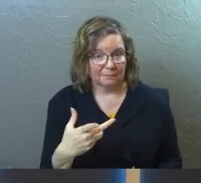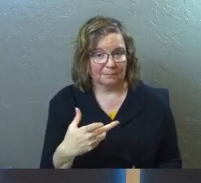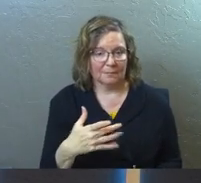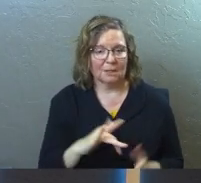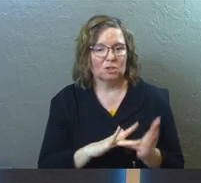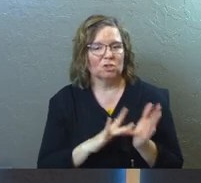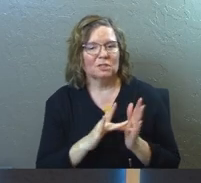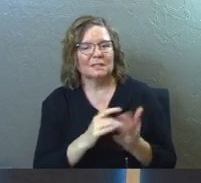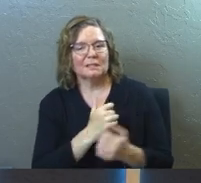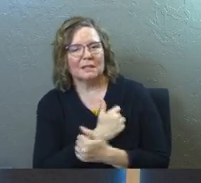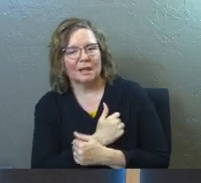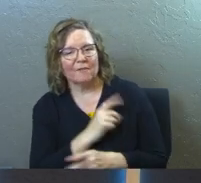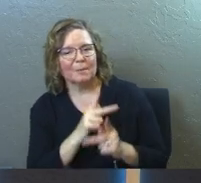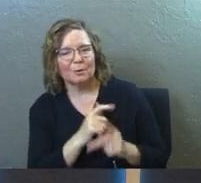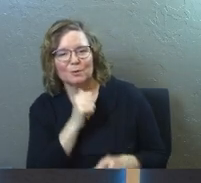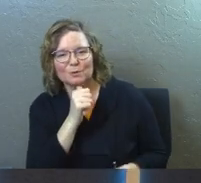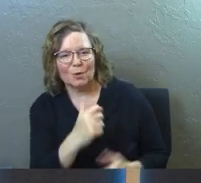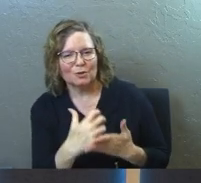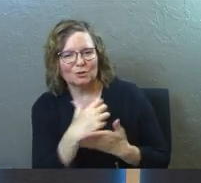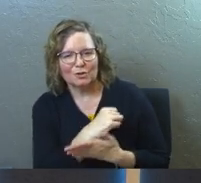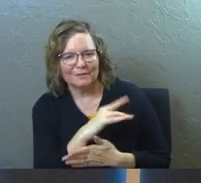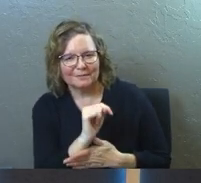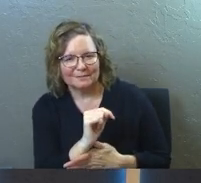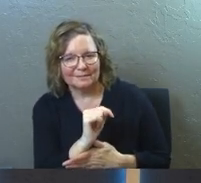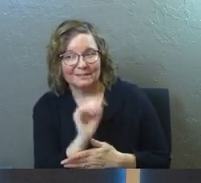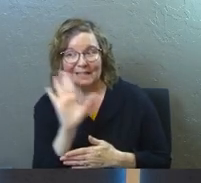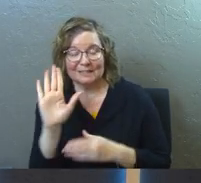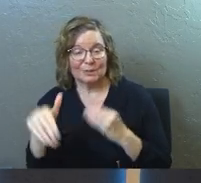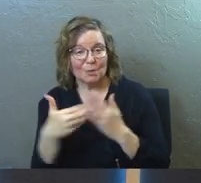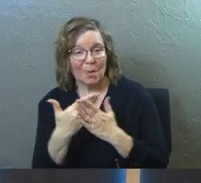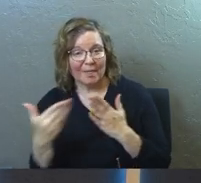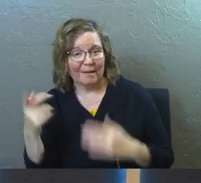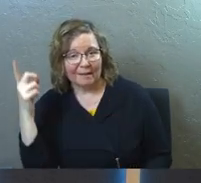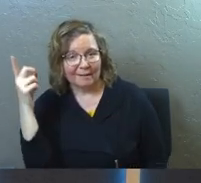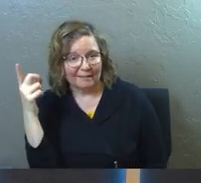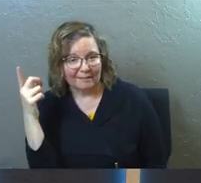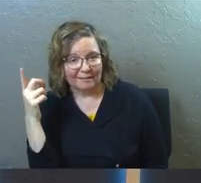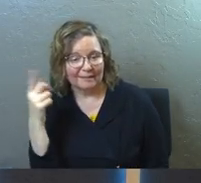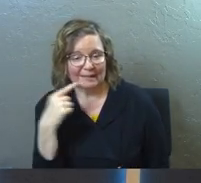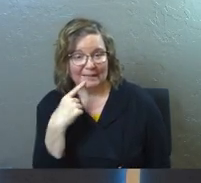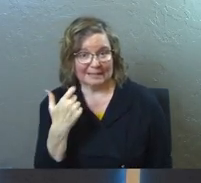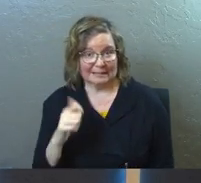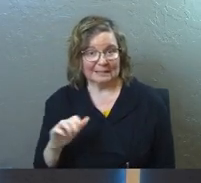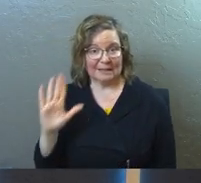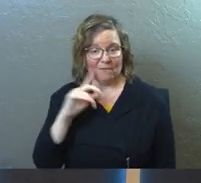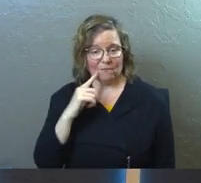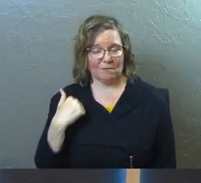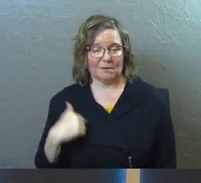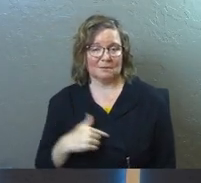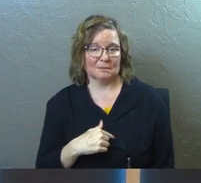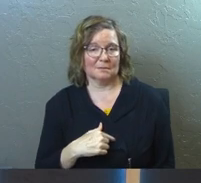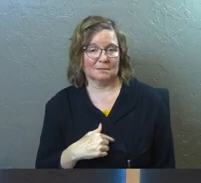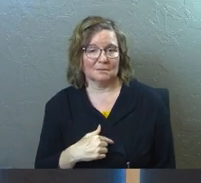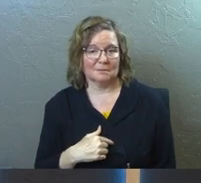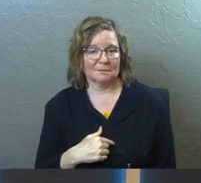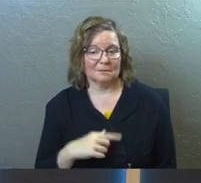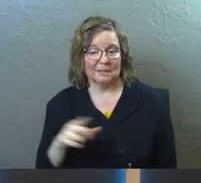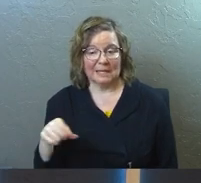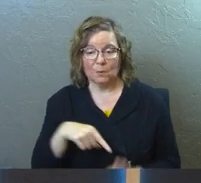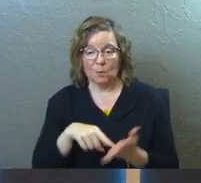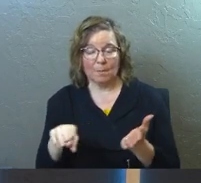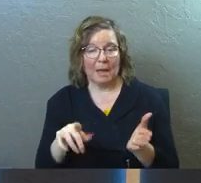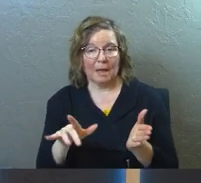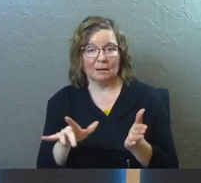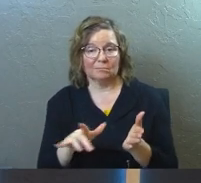Jesus loves the undeserving. It's his whole thing. And he sacrifices for us. He'll pay